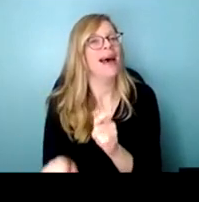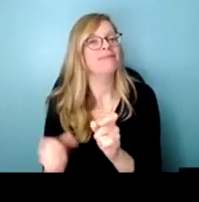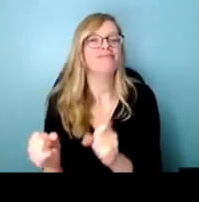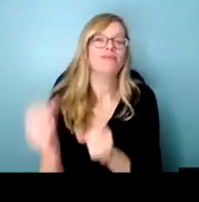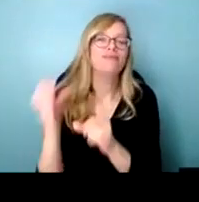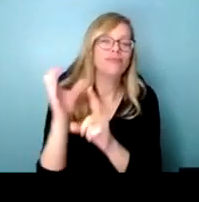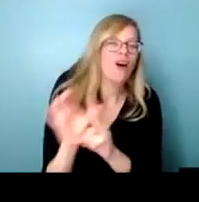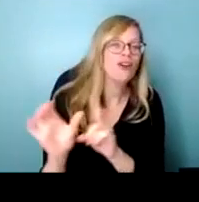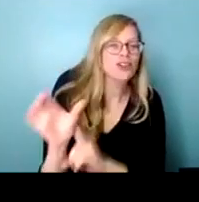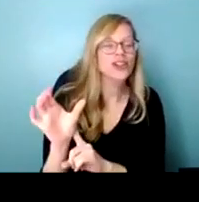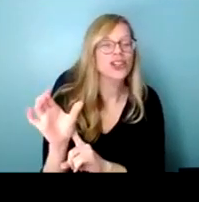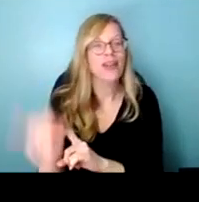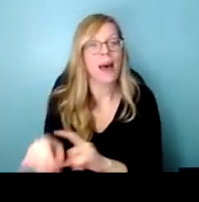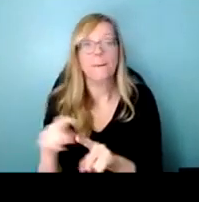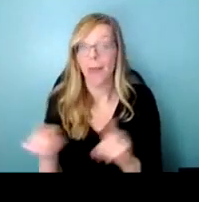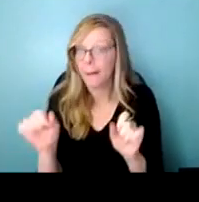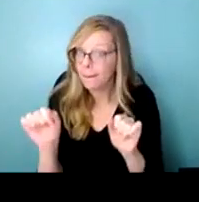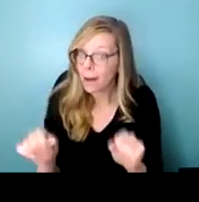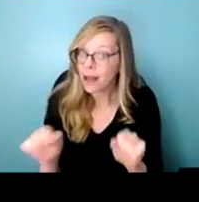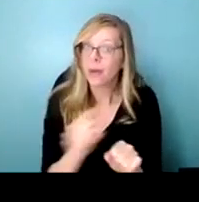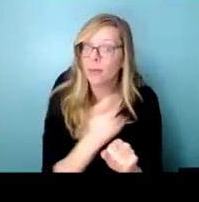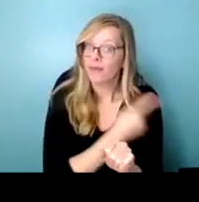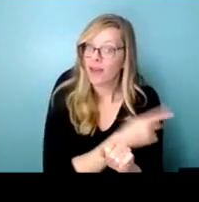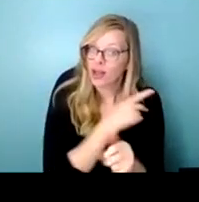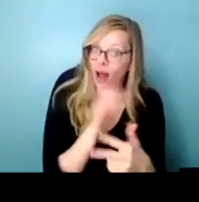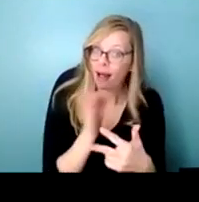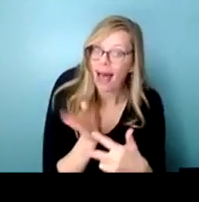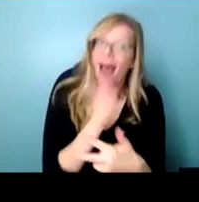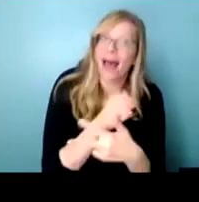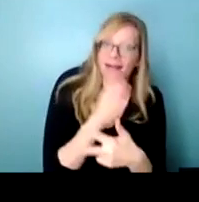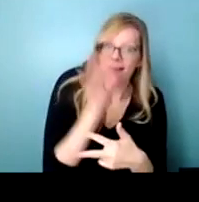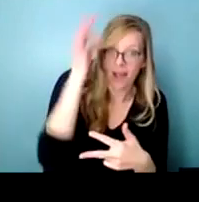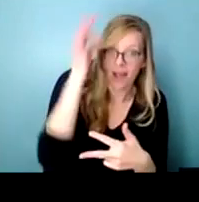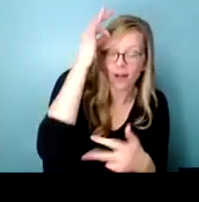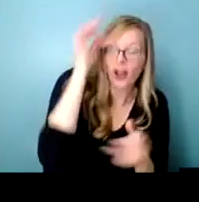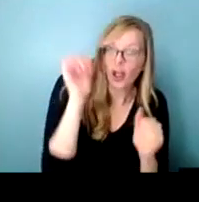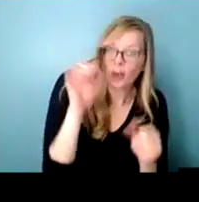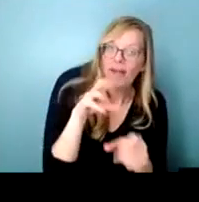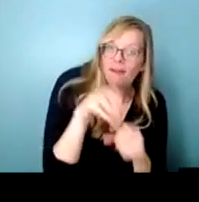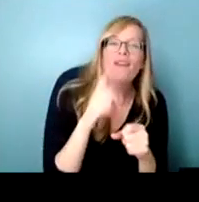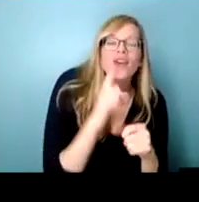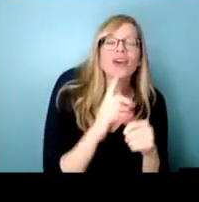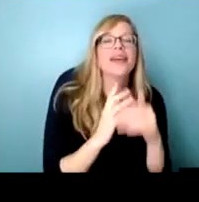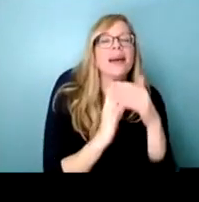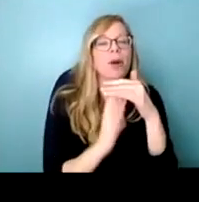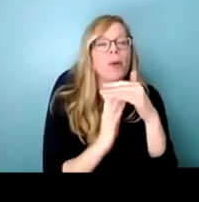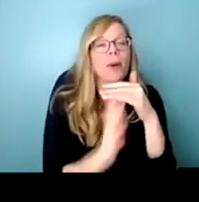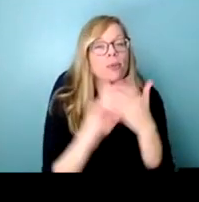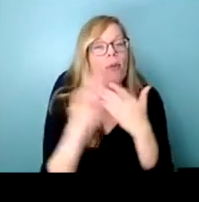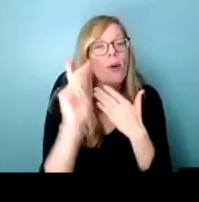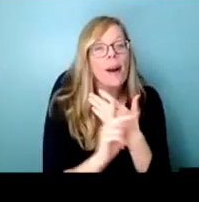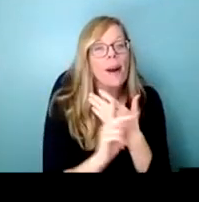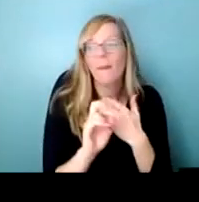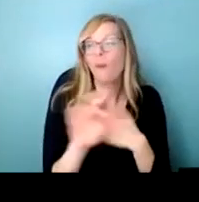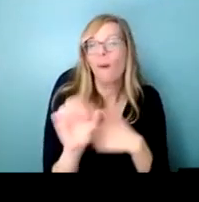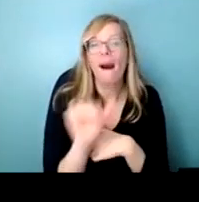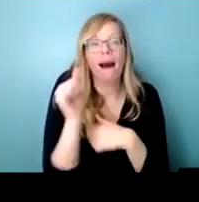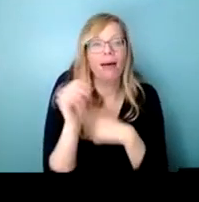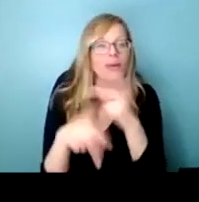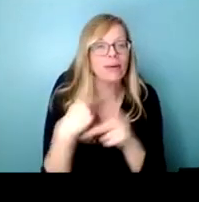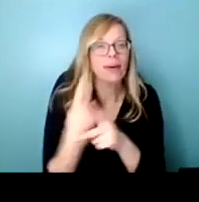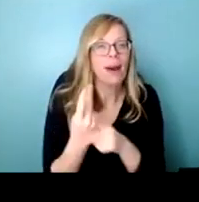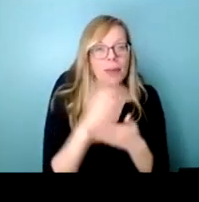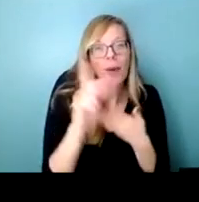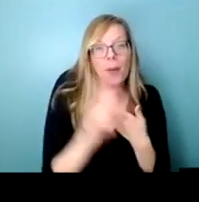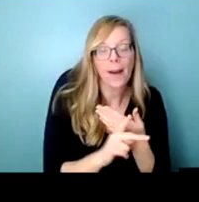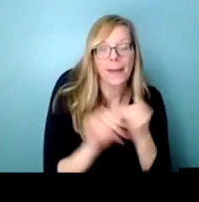also have provincial level and federal level um either things like immigration programs or other sort of things that help